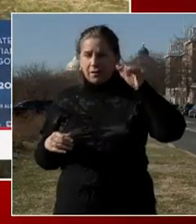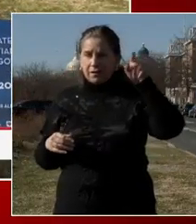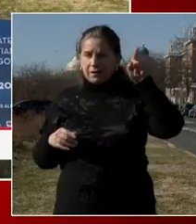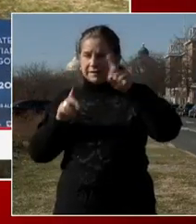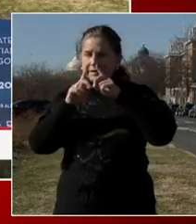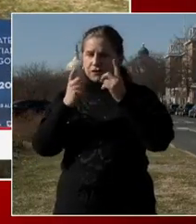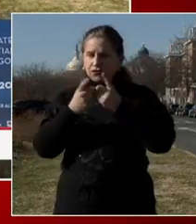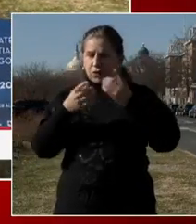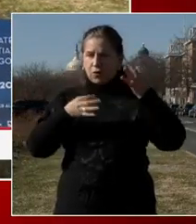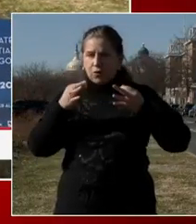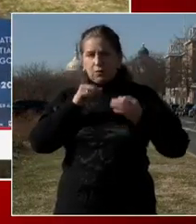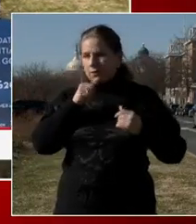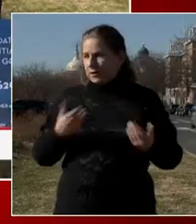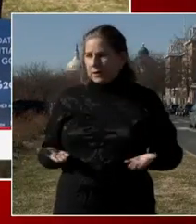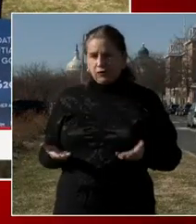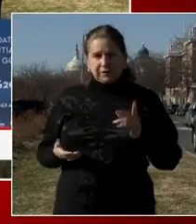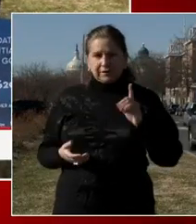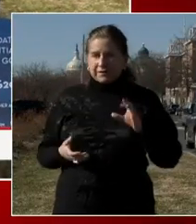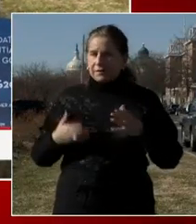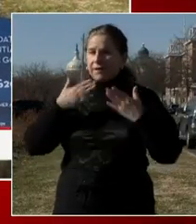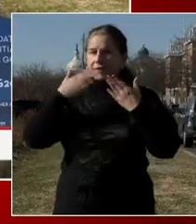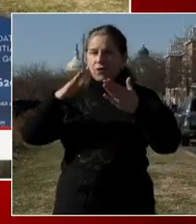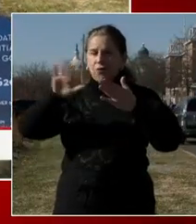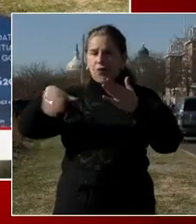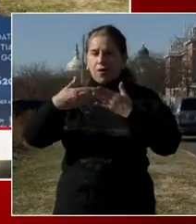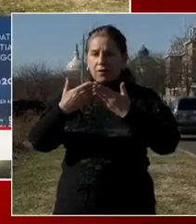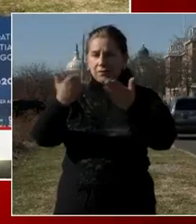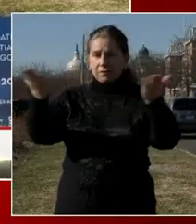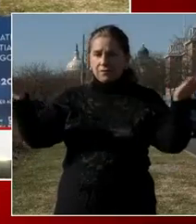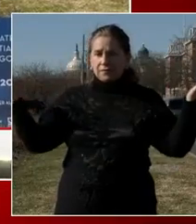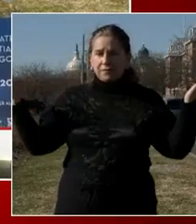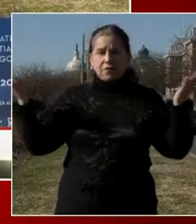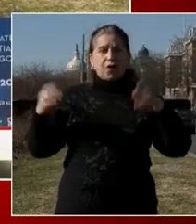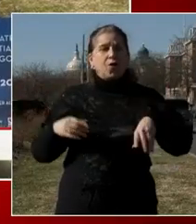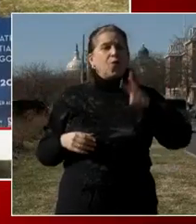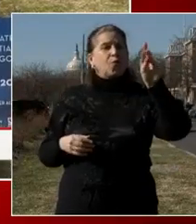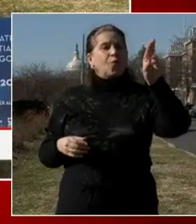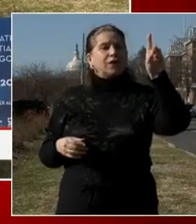Okay. Thank you, everybody. Thanks for coming out. Isn't ward six beautiful.